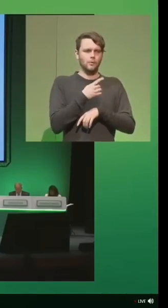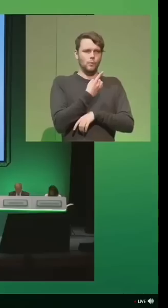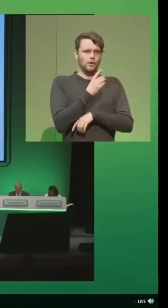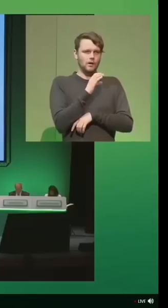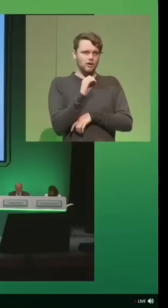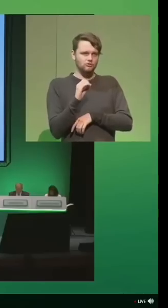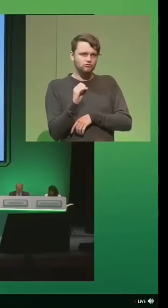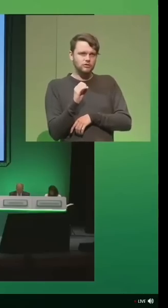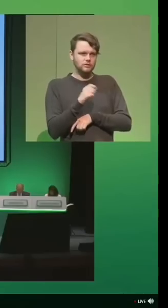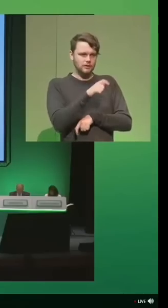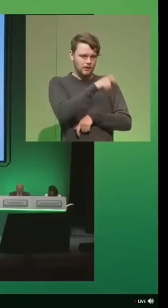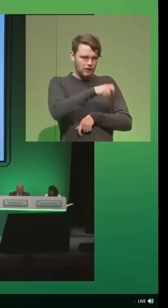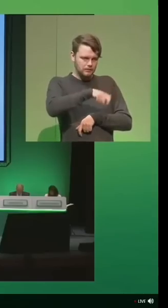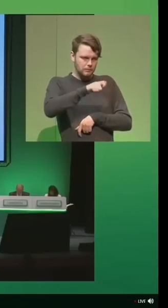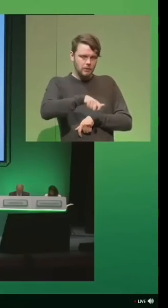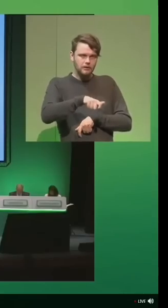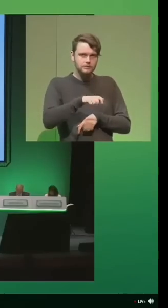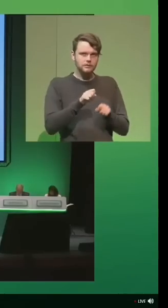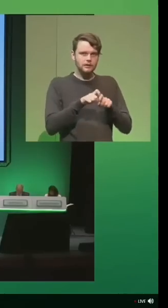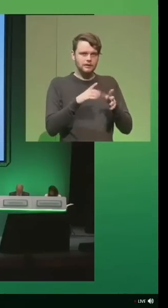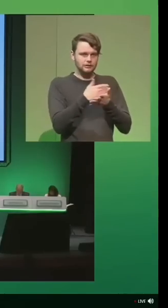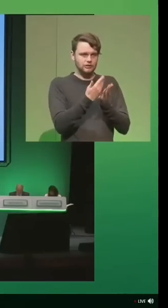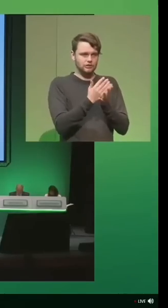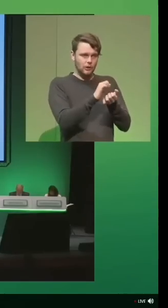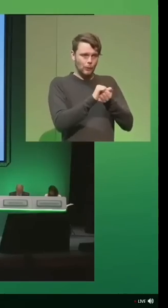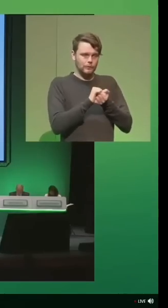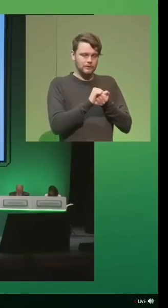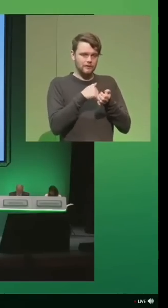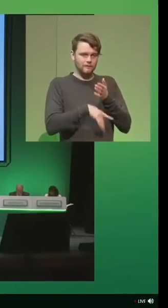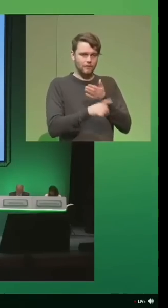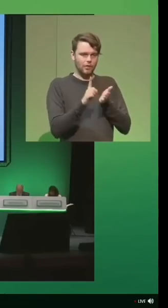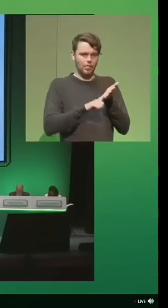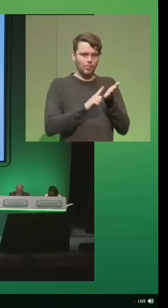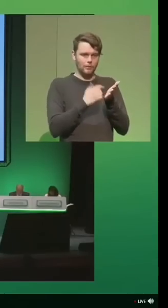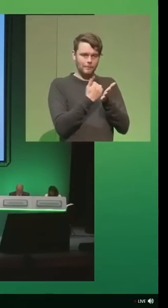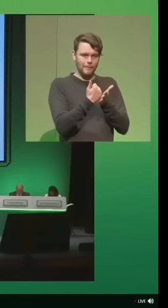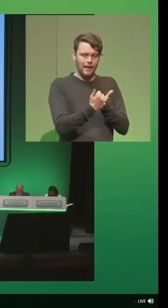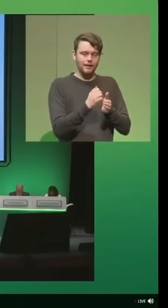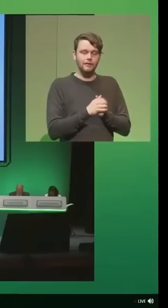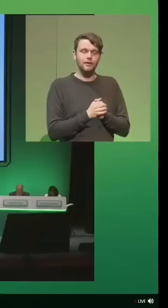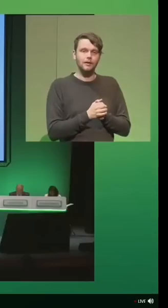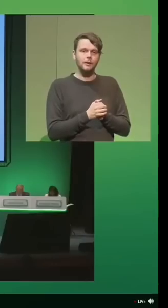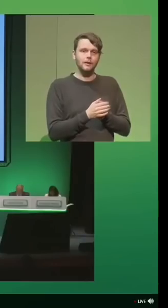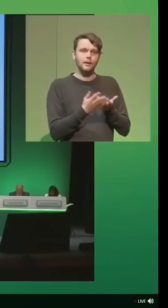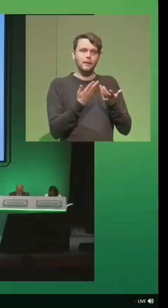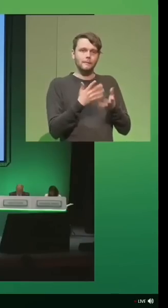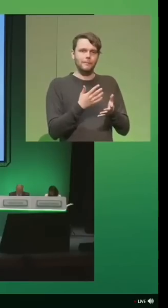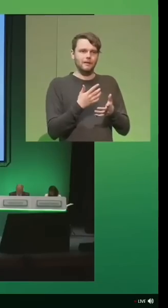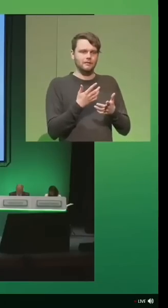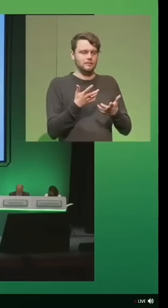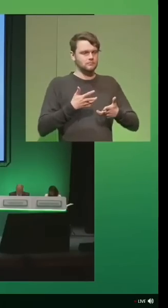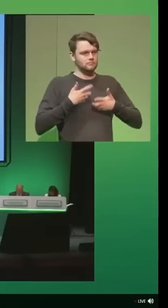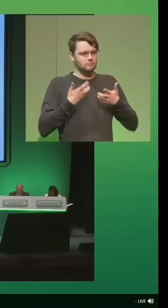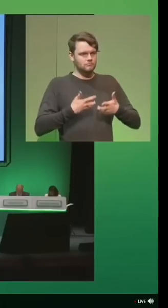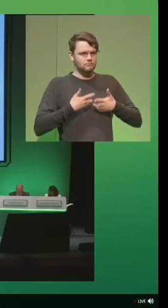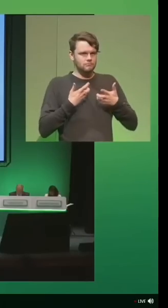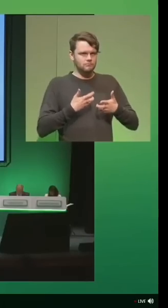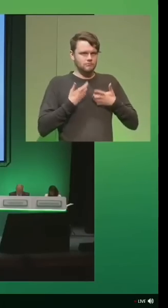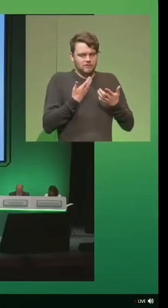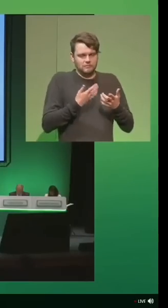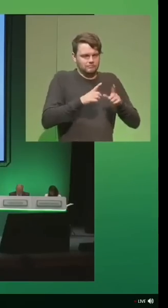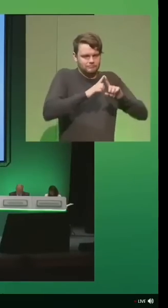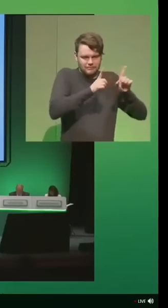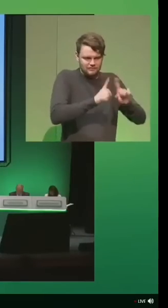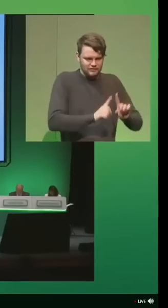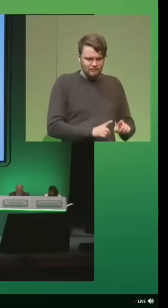customers and shareholders of Lloyd's Bank who have a grievance of one form